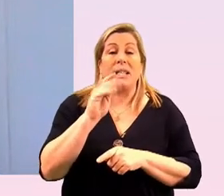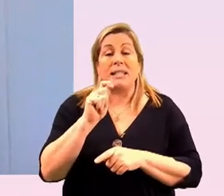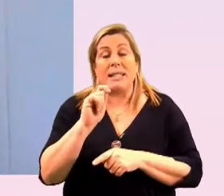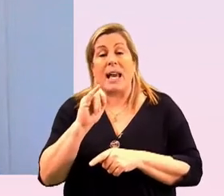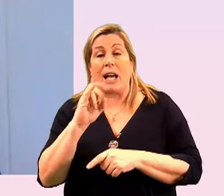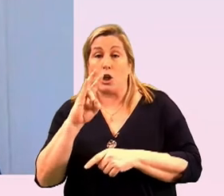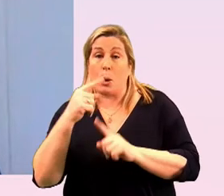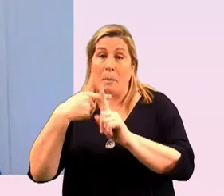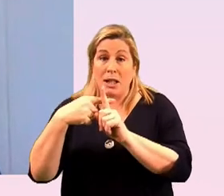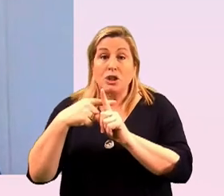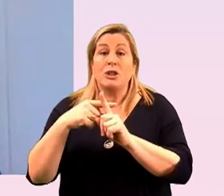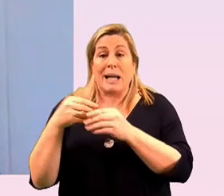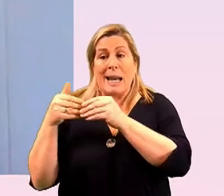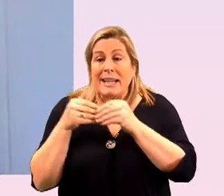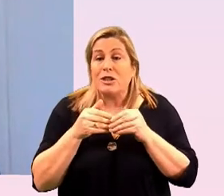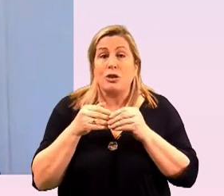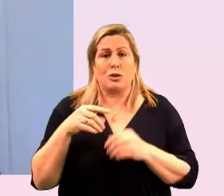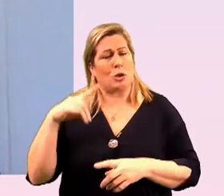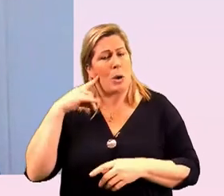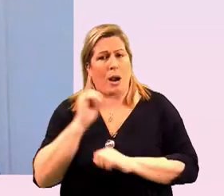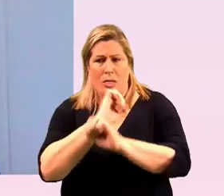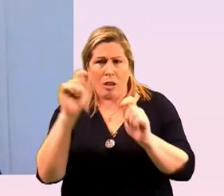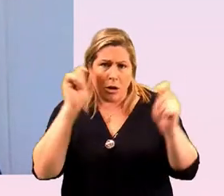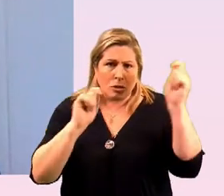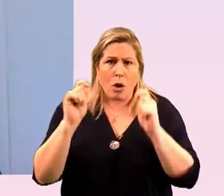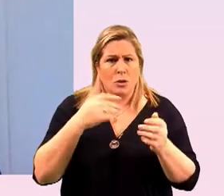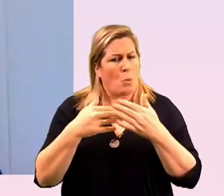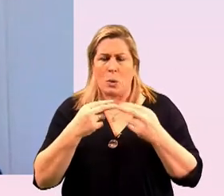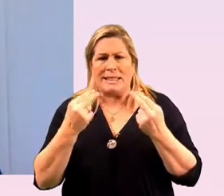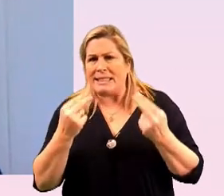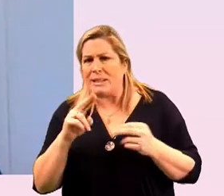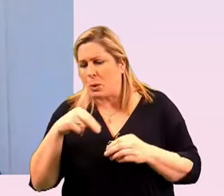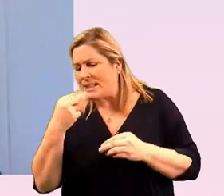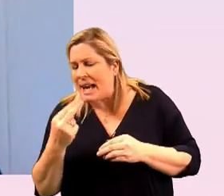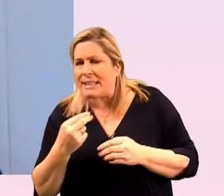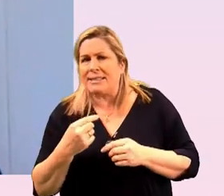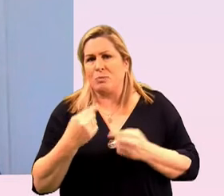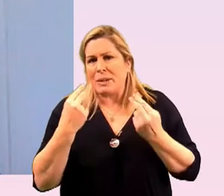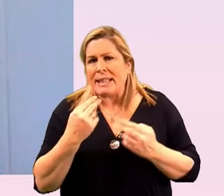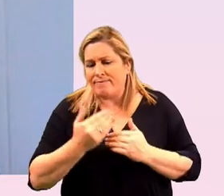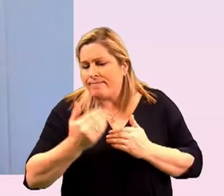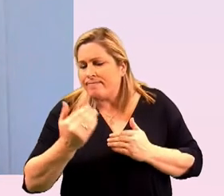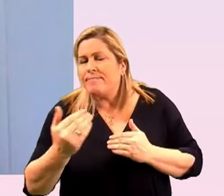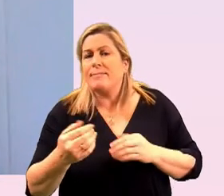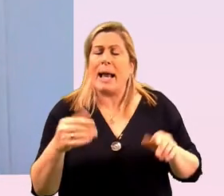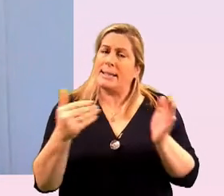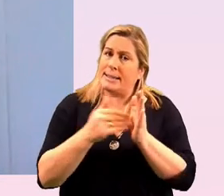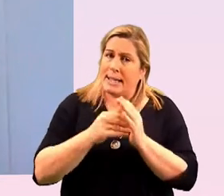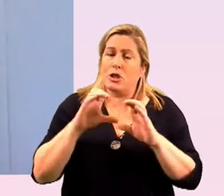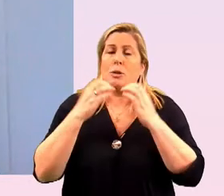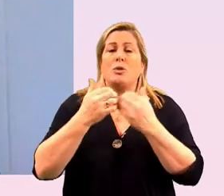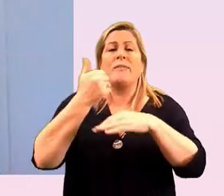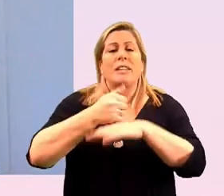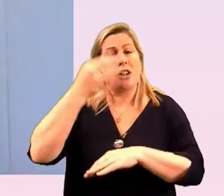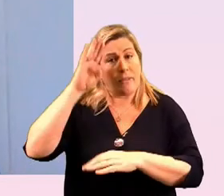leadership to hear their thoughts on emerging needs and yes community foundation for ireland has funded almost